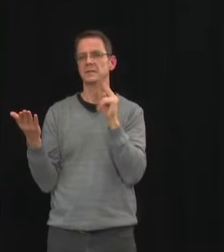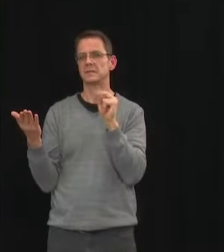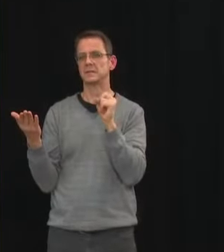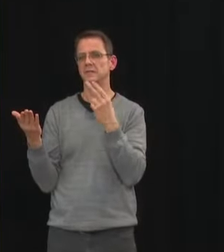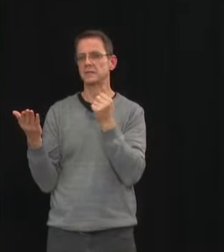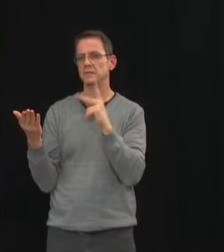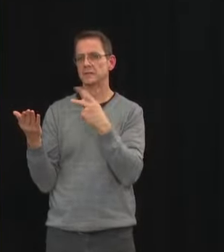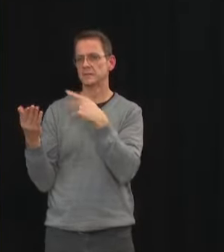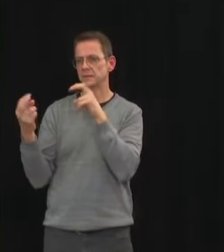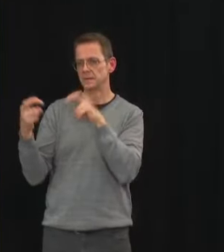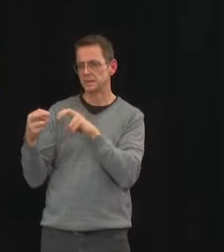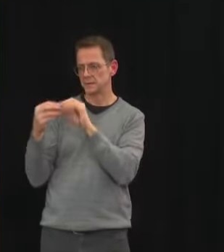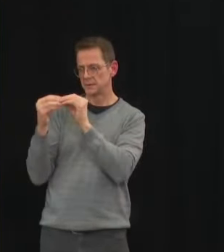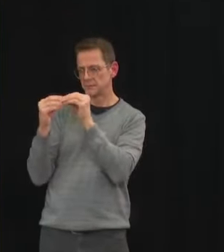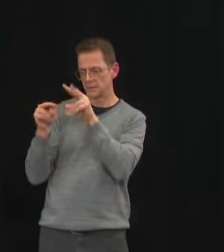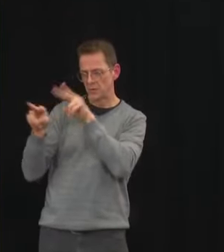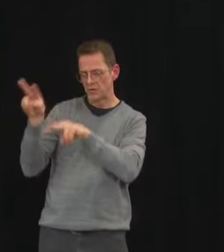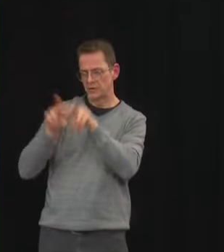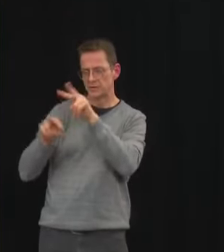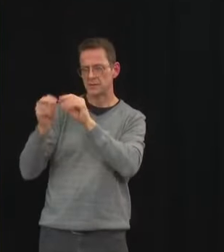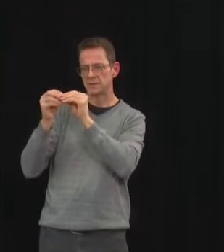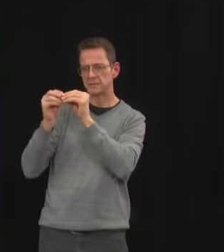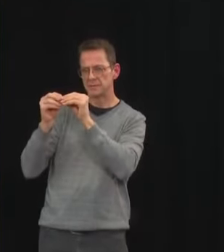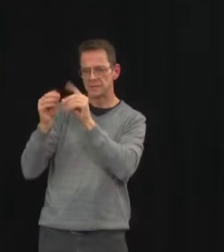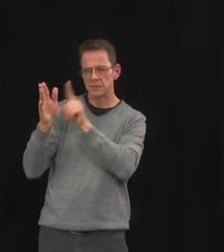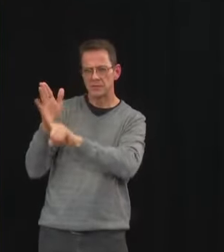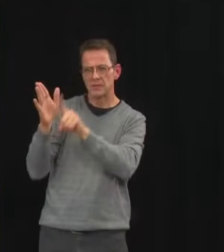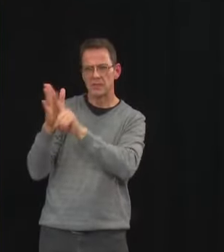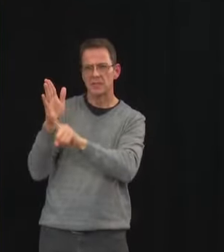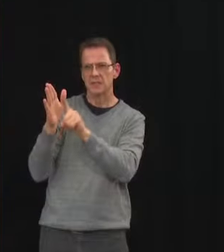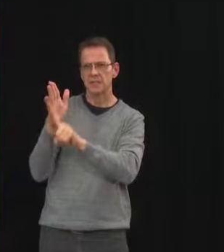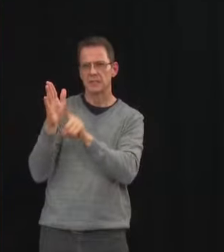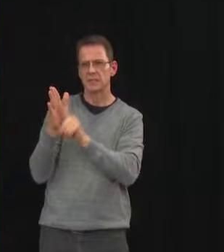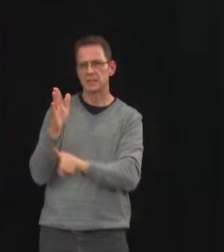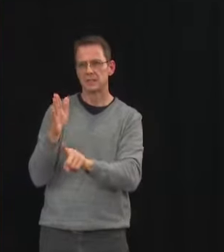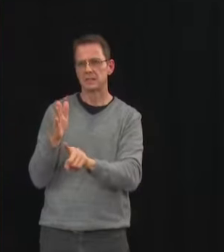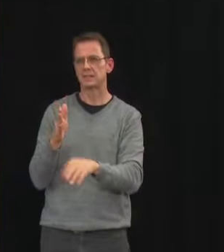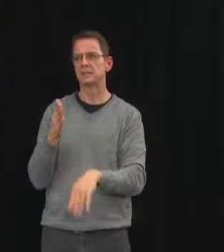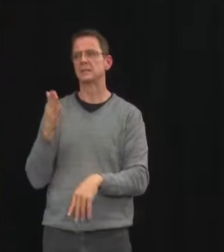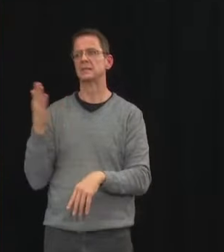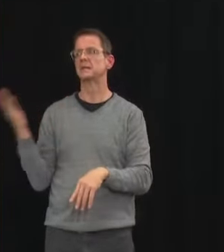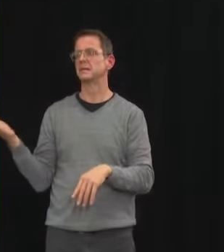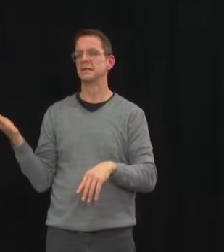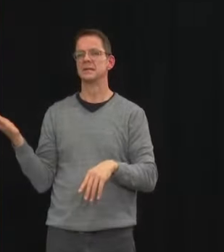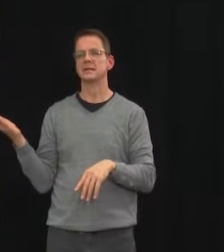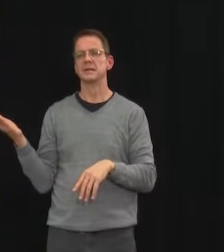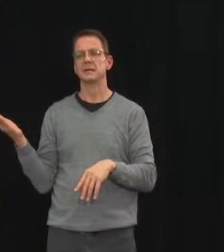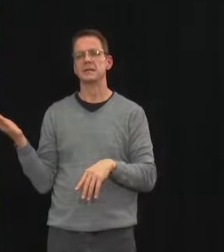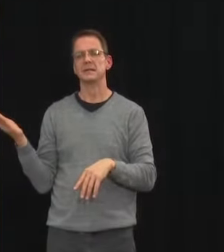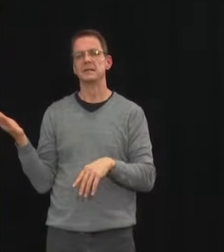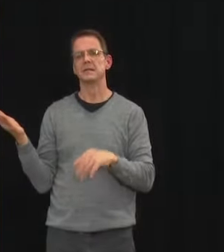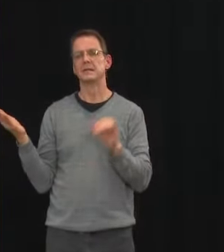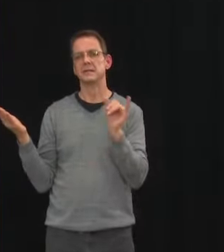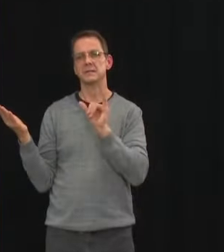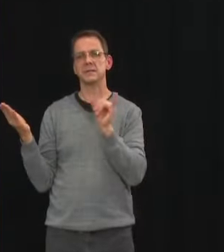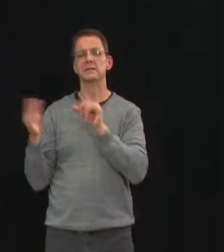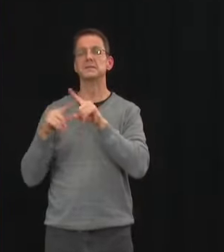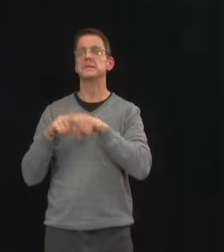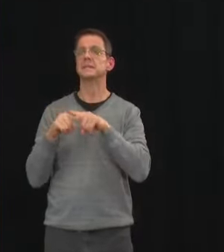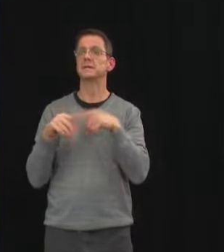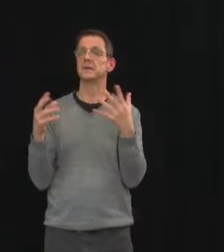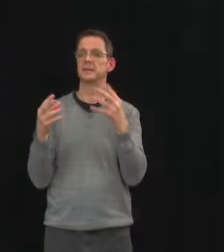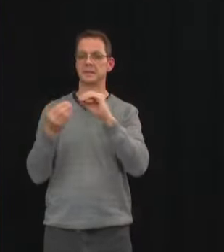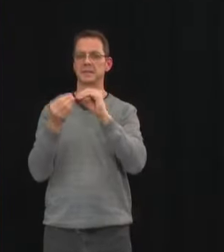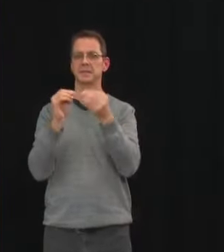with diminishing new cases um and if we can clearly establish that the the variants of concern are under control uh that the